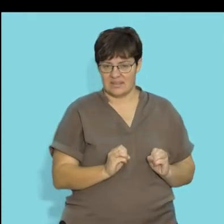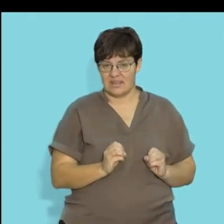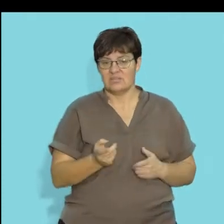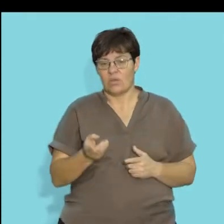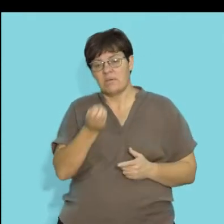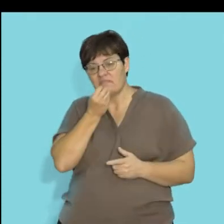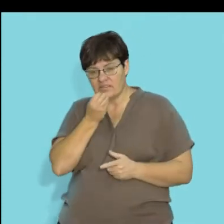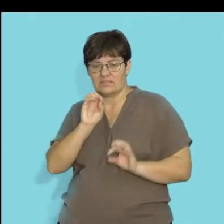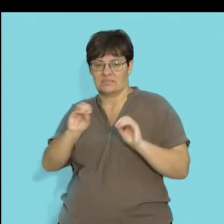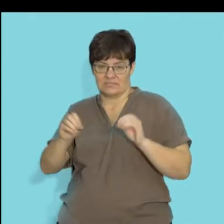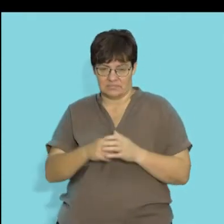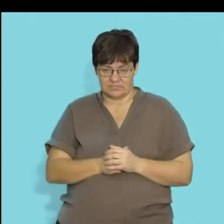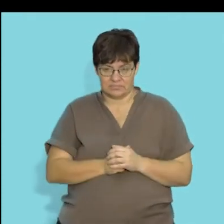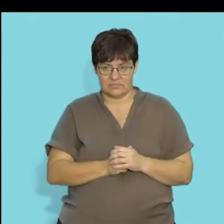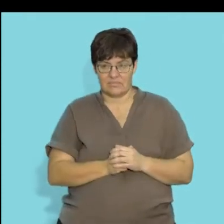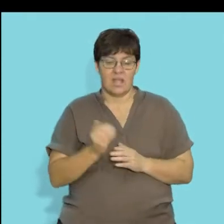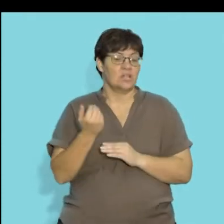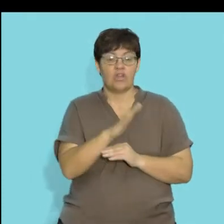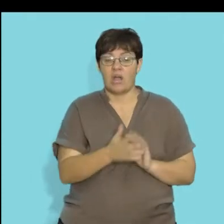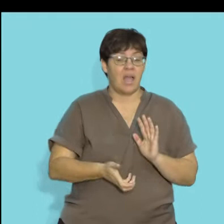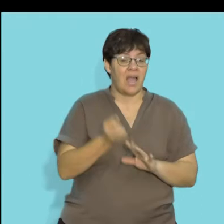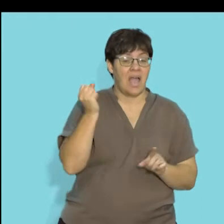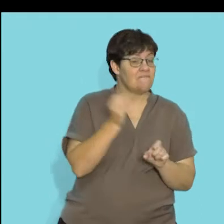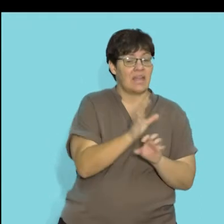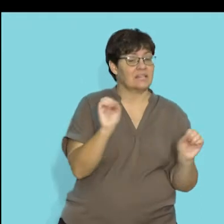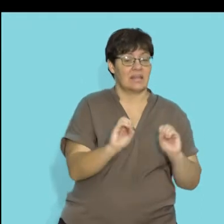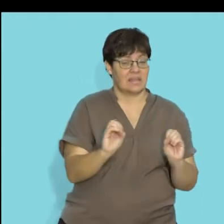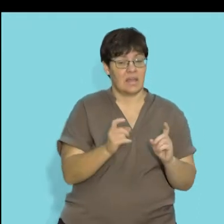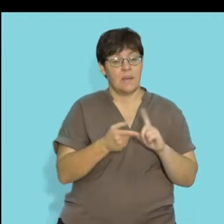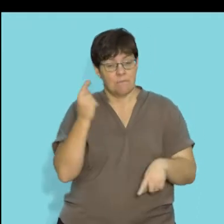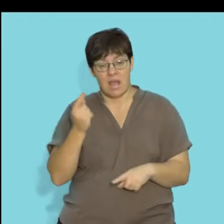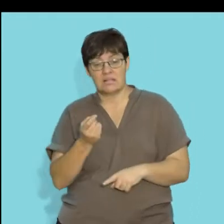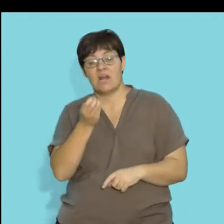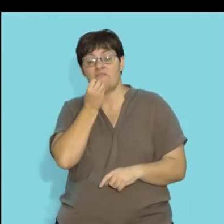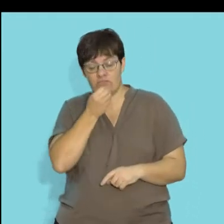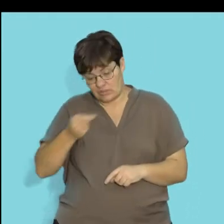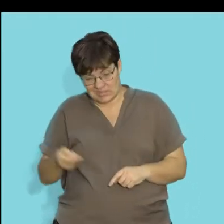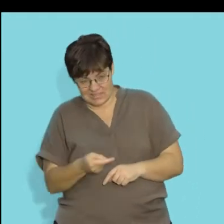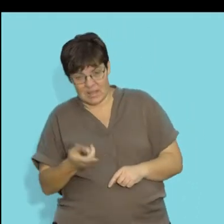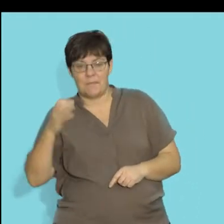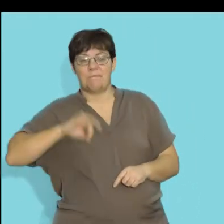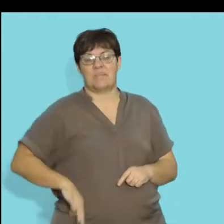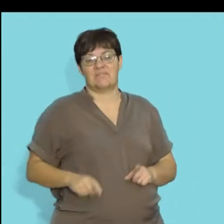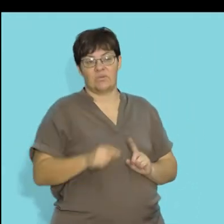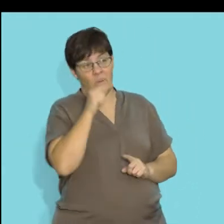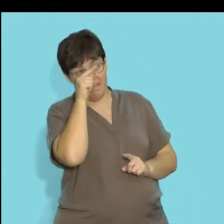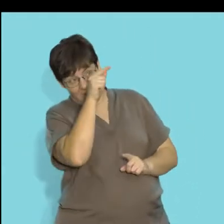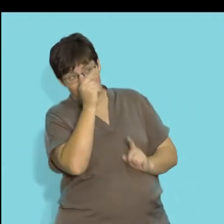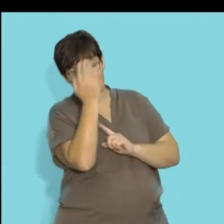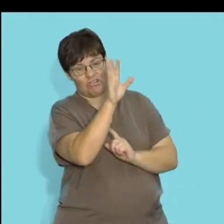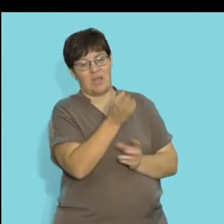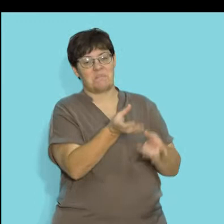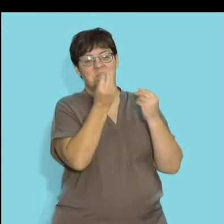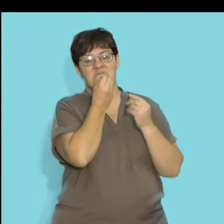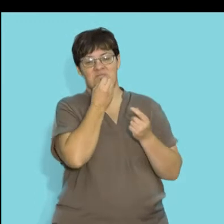mouth are consumed by these ramora sucker fish. The shark is not affected in any way but the ramora sucker fish certainly benefits